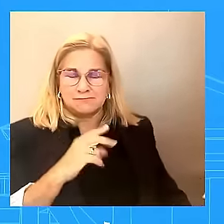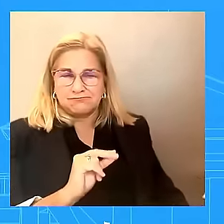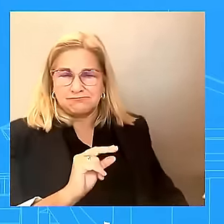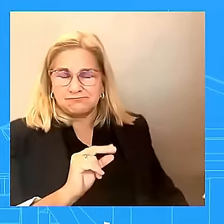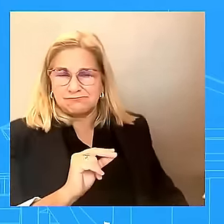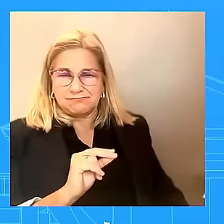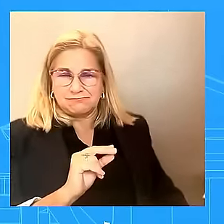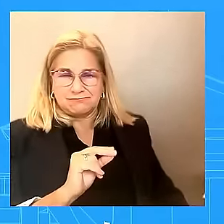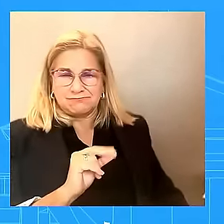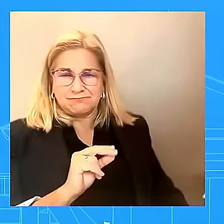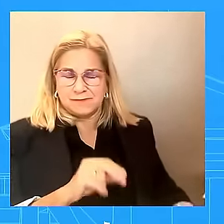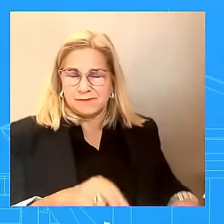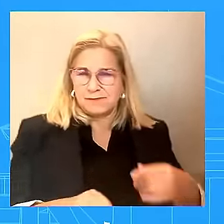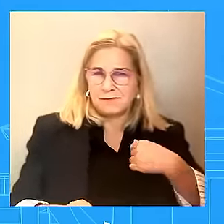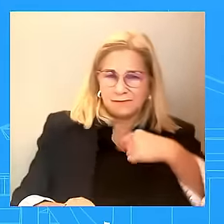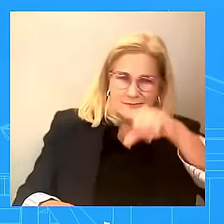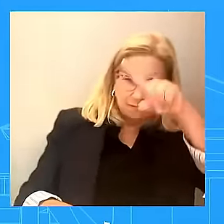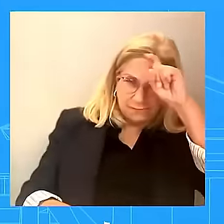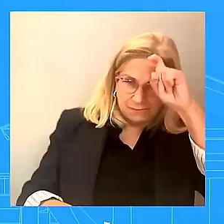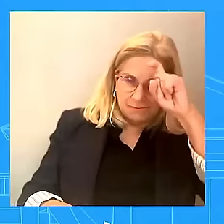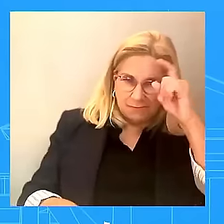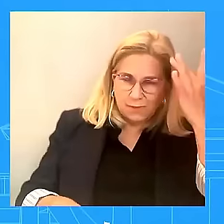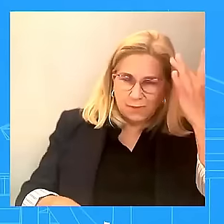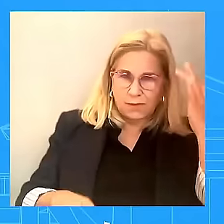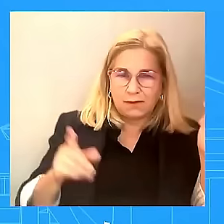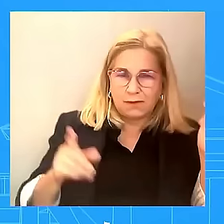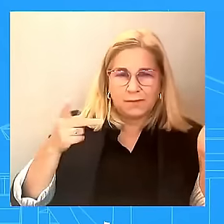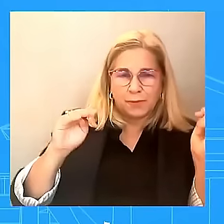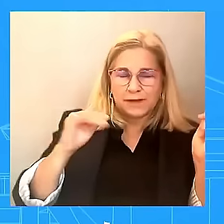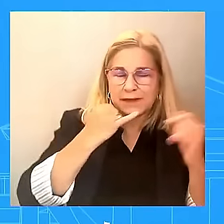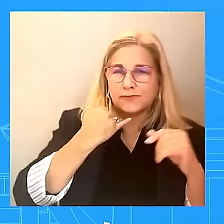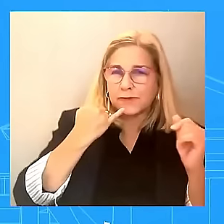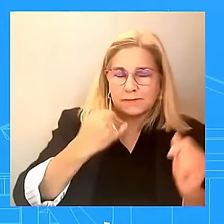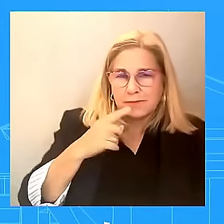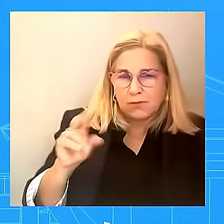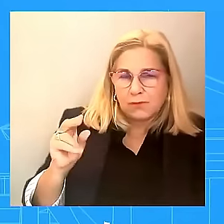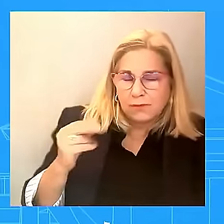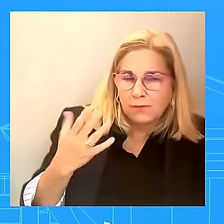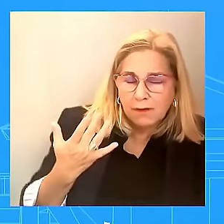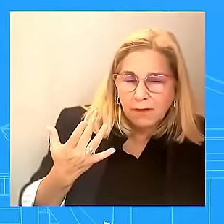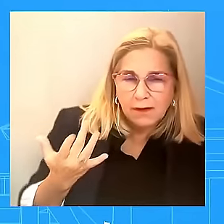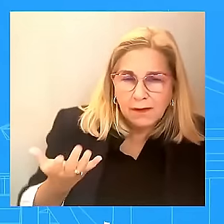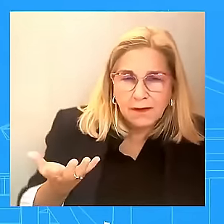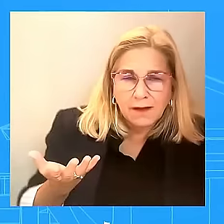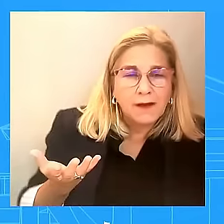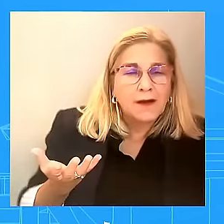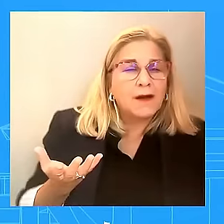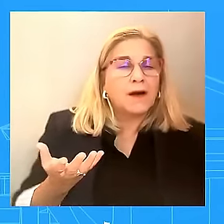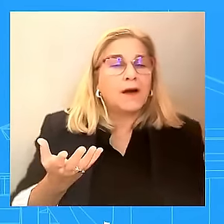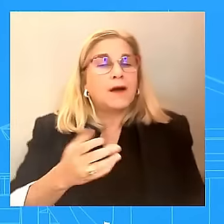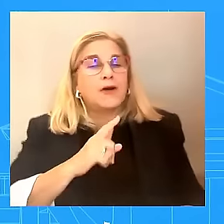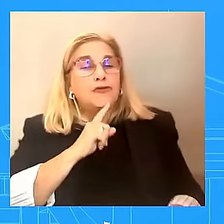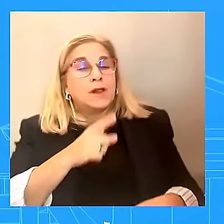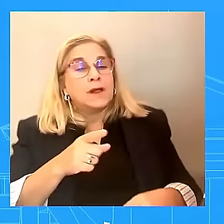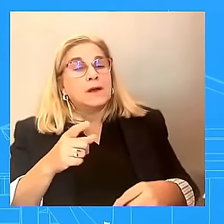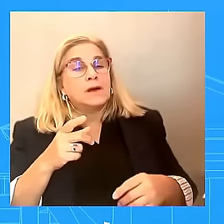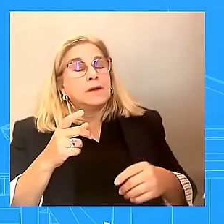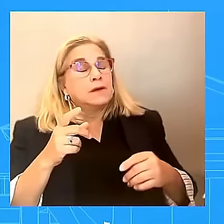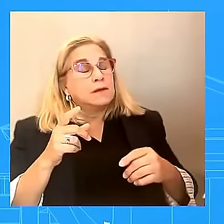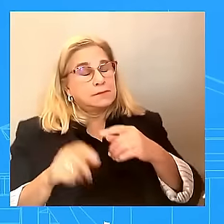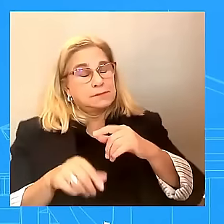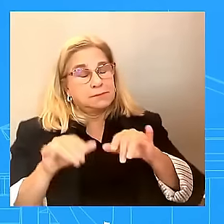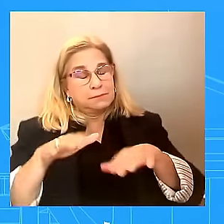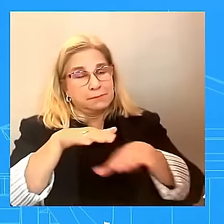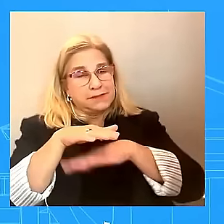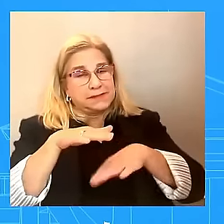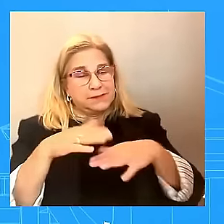we know and what we want to avoid. We do not believe an all-out war is the answer. And we've been very clear about that. The President's been very clear